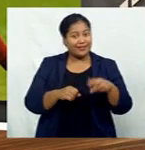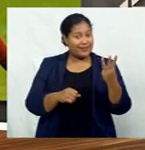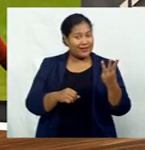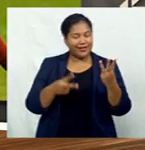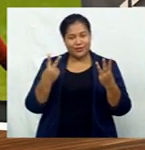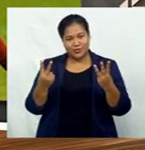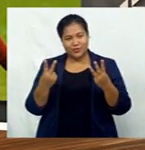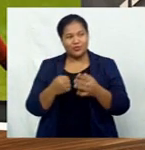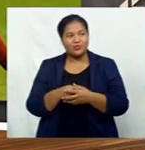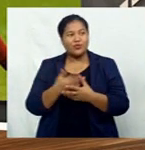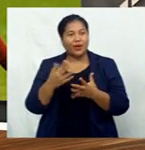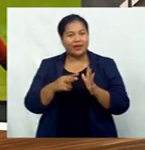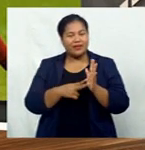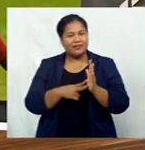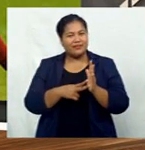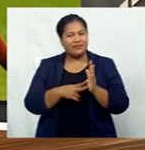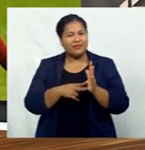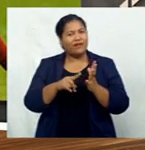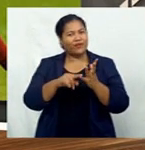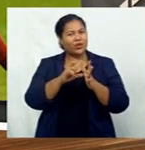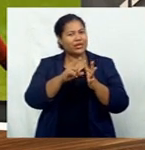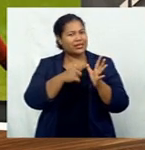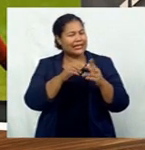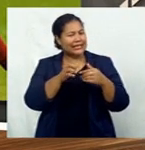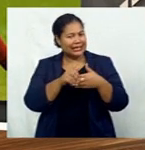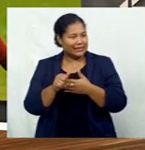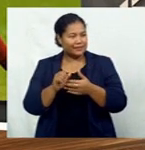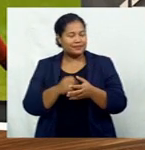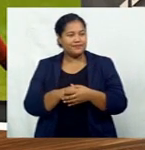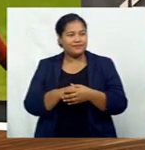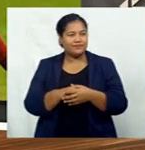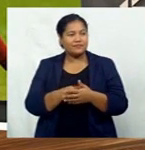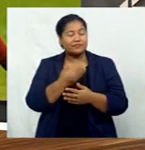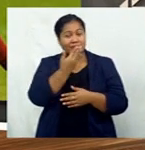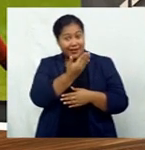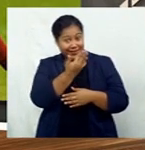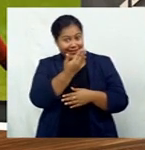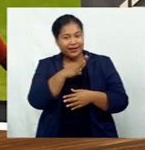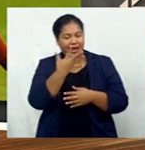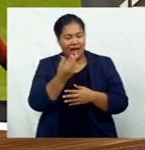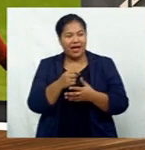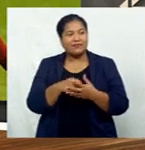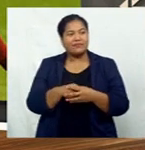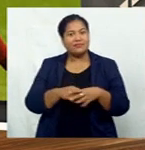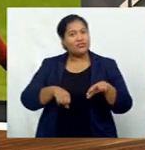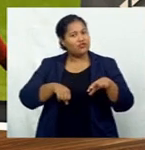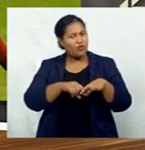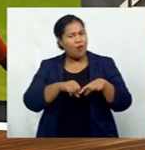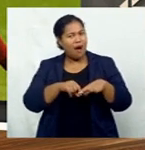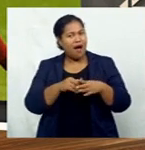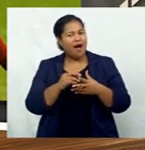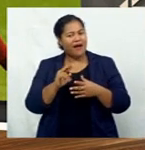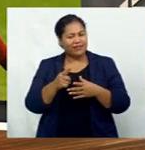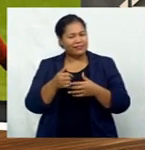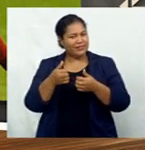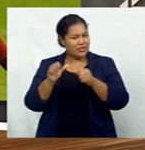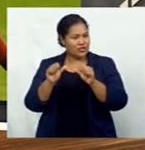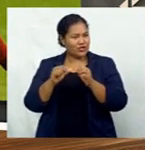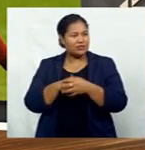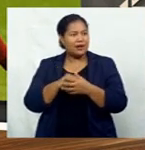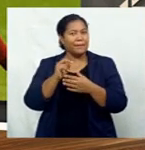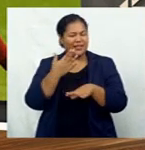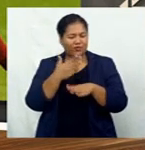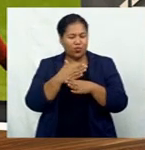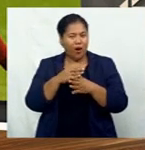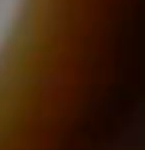an entertaining Bundesliga encounter. Robert Lewandowski was also on the score sheet for Bayern, but the champs had to work